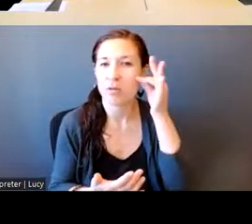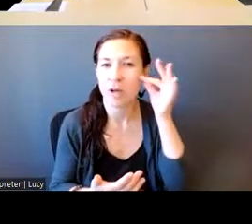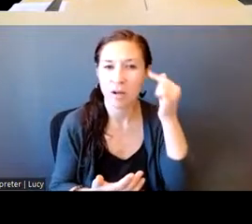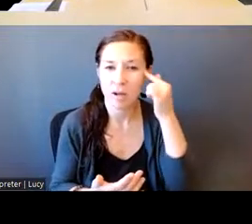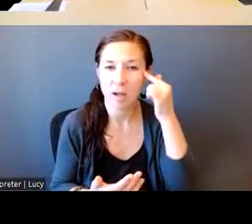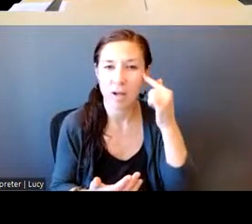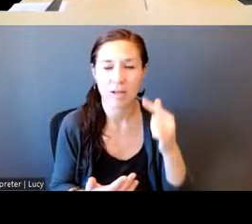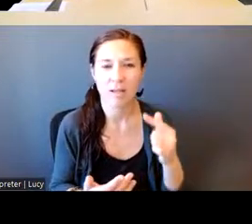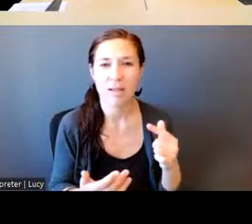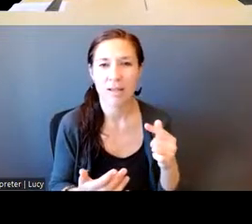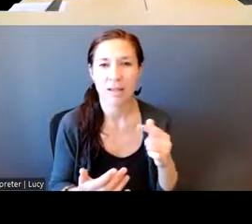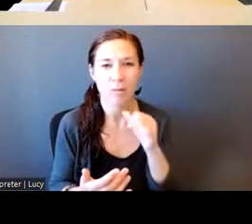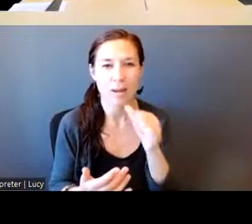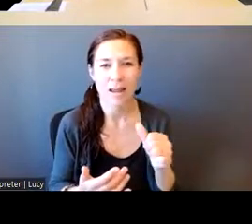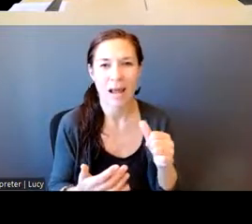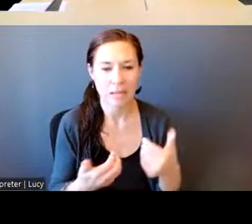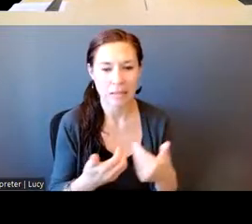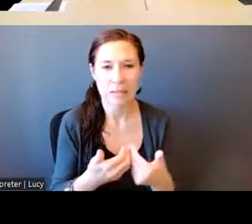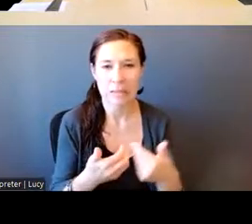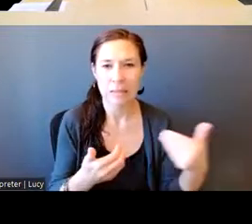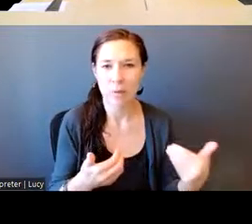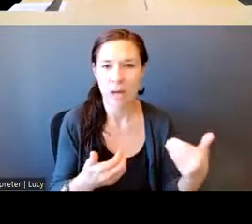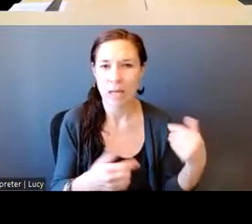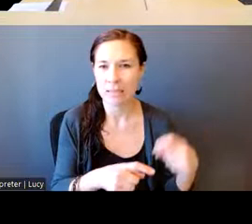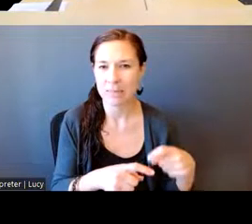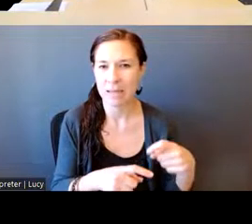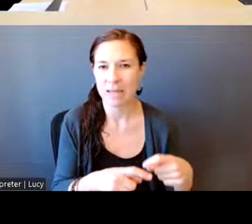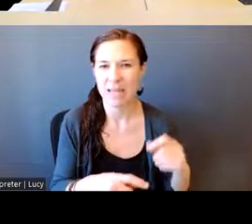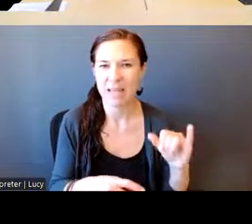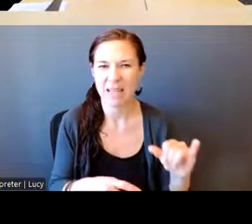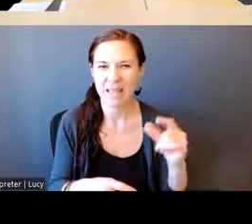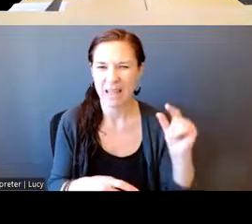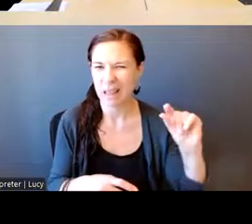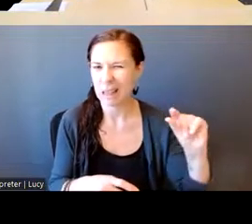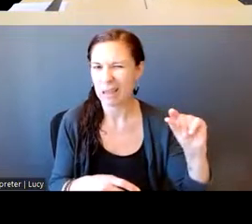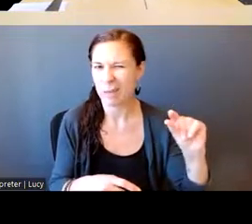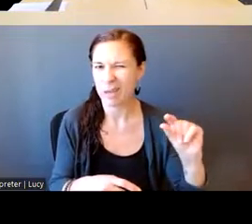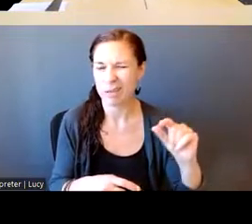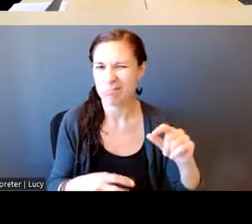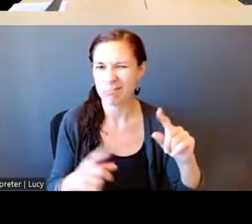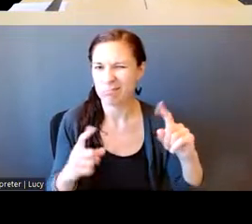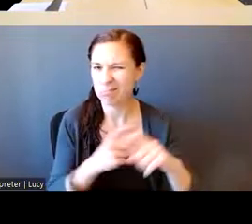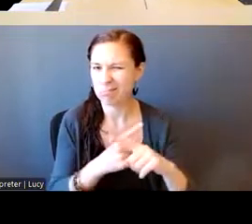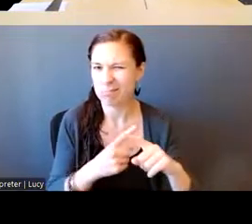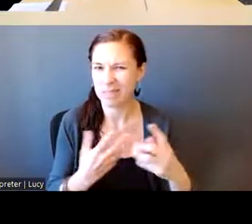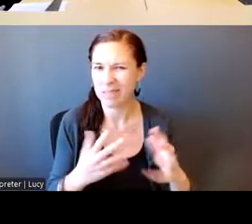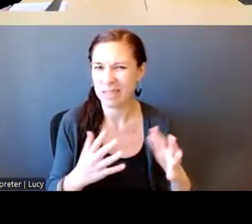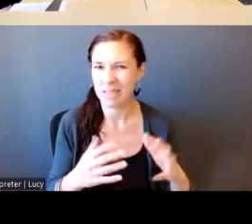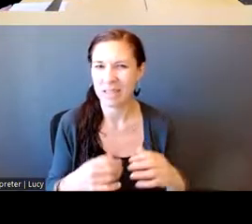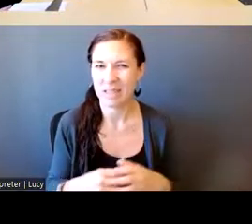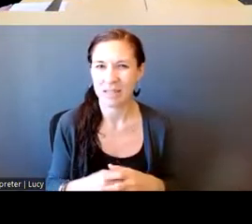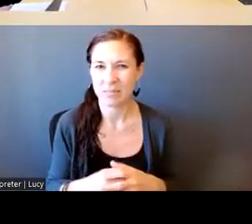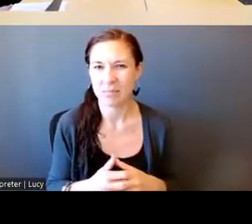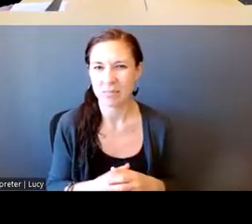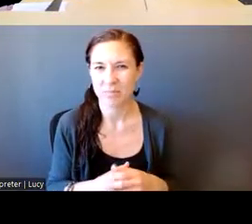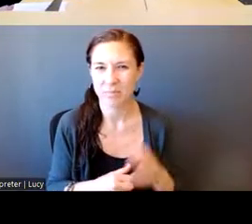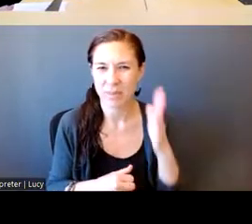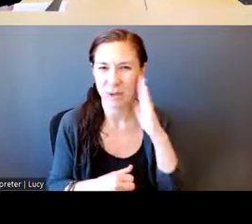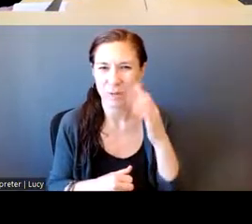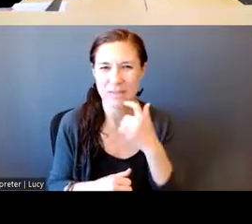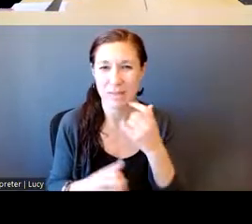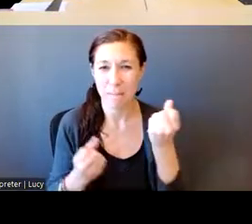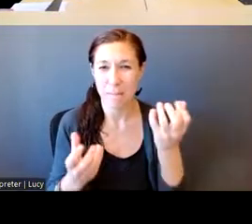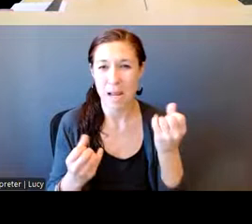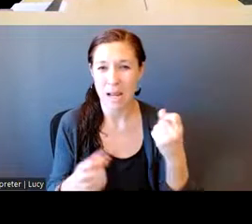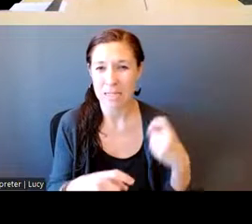out Hispanic. And it does create a little bit of a, a difficulty. I would say probably a fair amount of the Hispanics in Boston